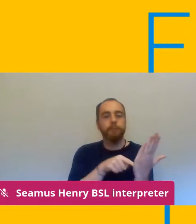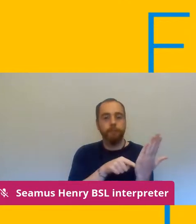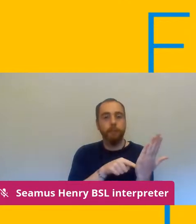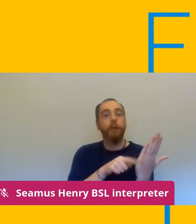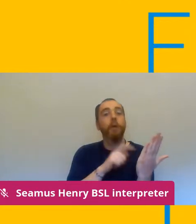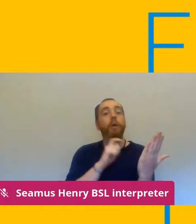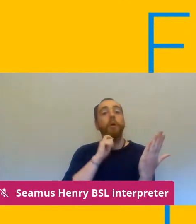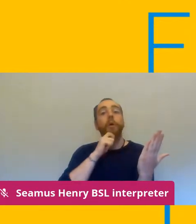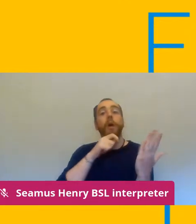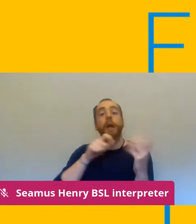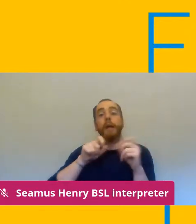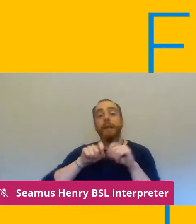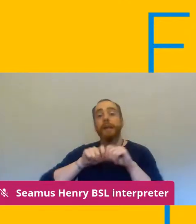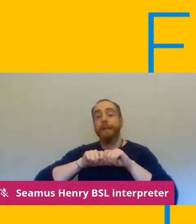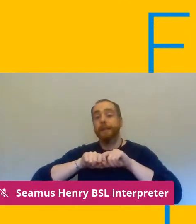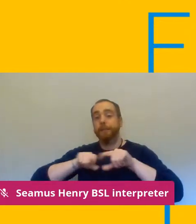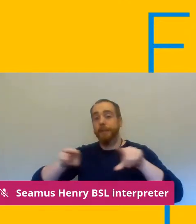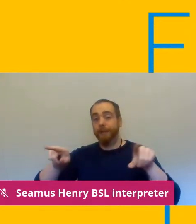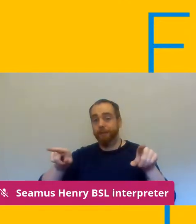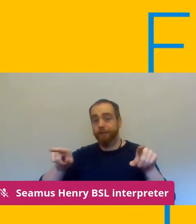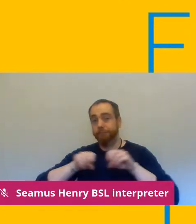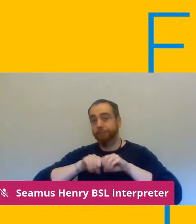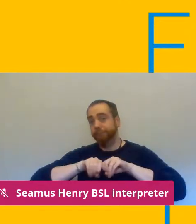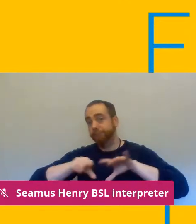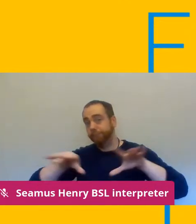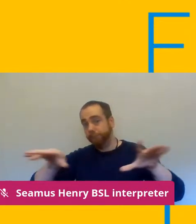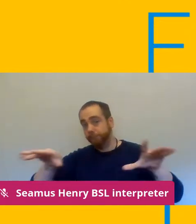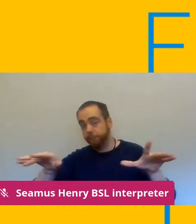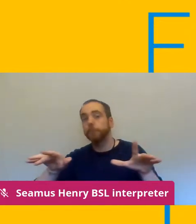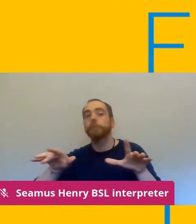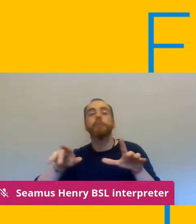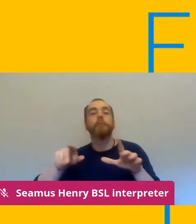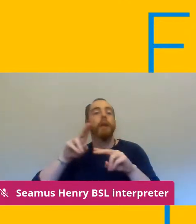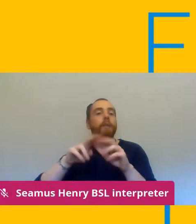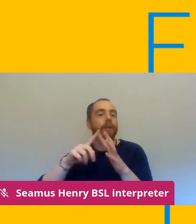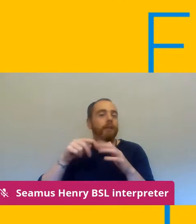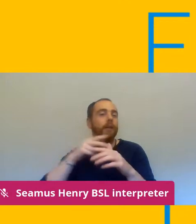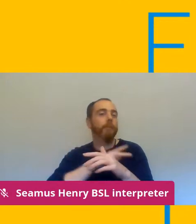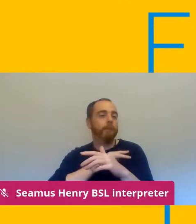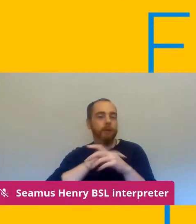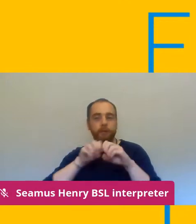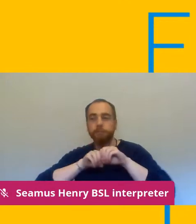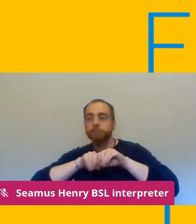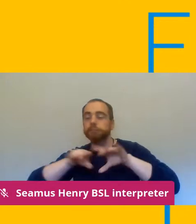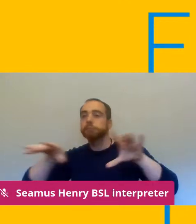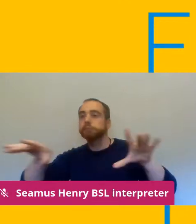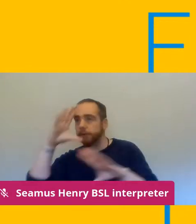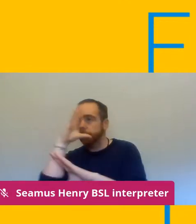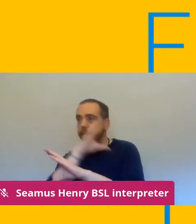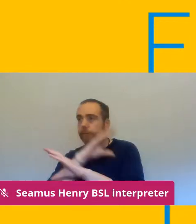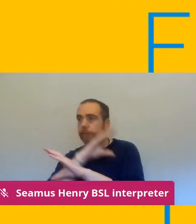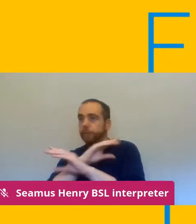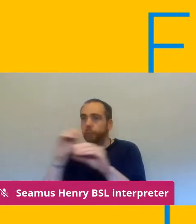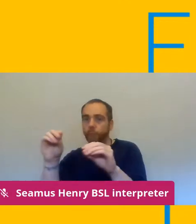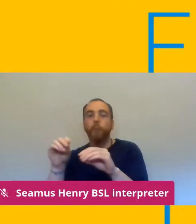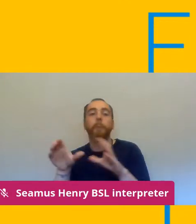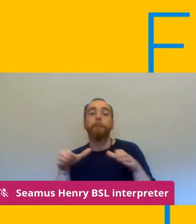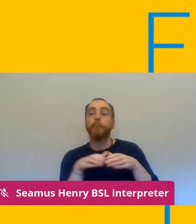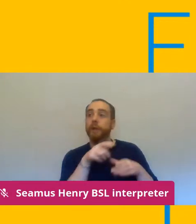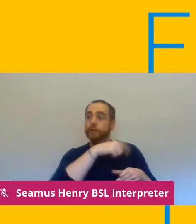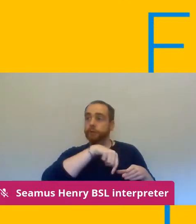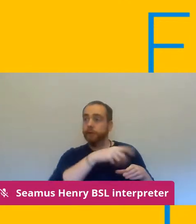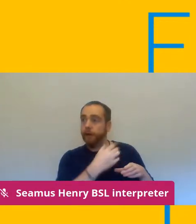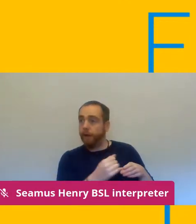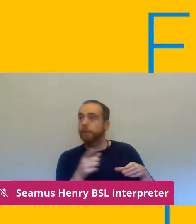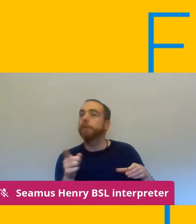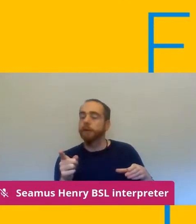members in FE tomorrow letting them know that branch has got this guidance um today because what we really need branches to do